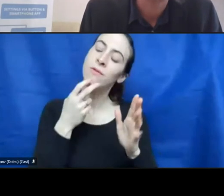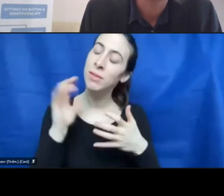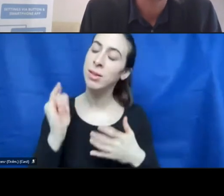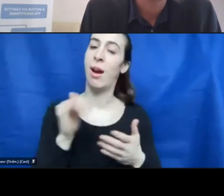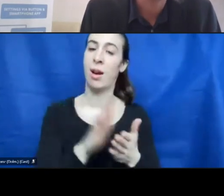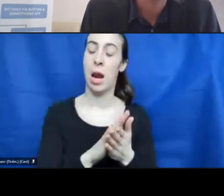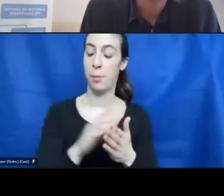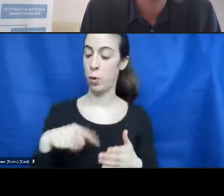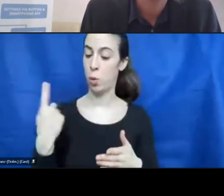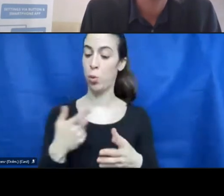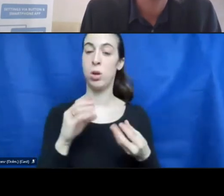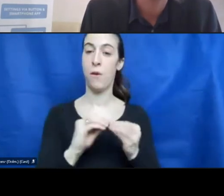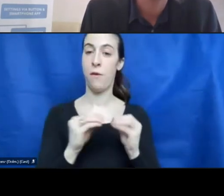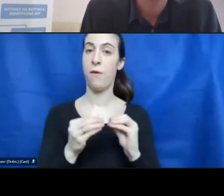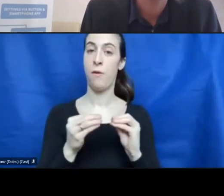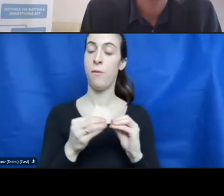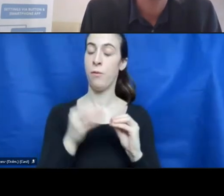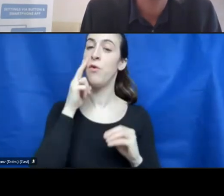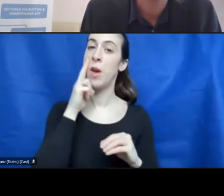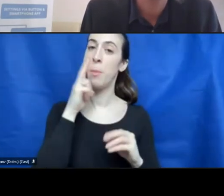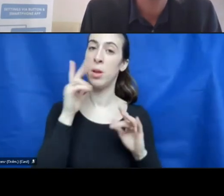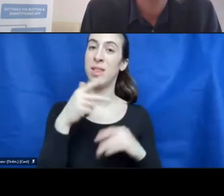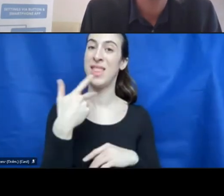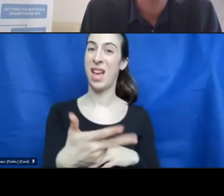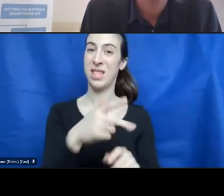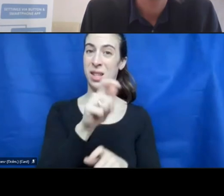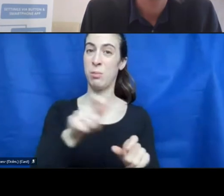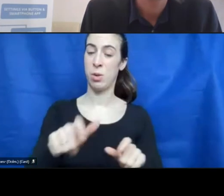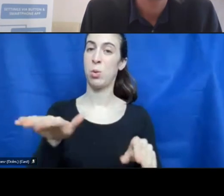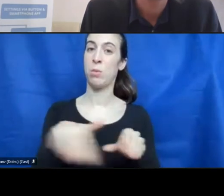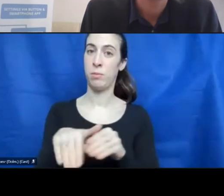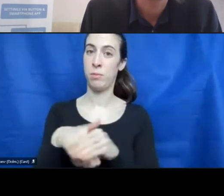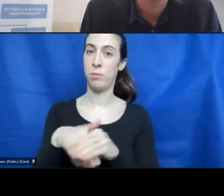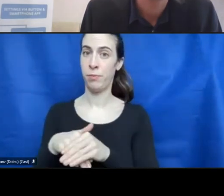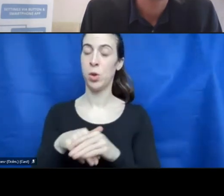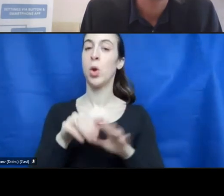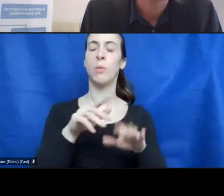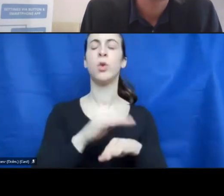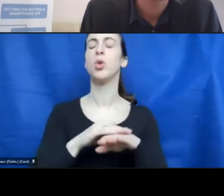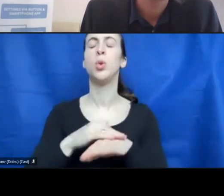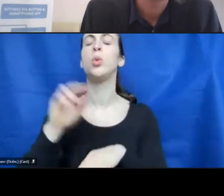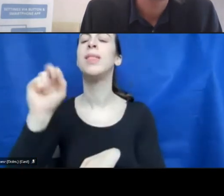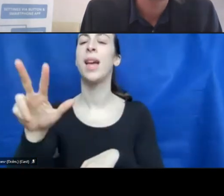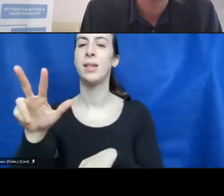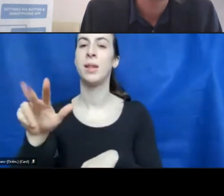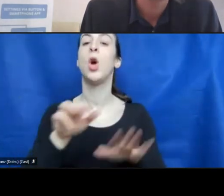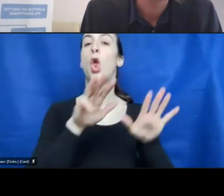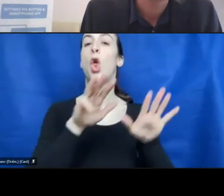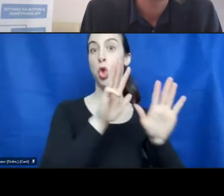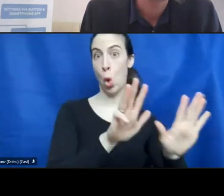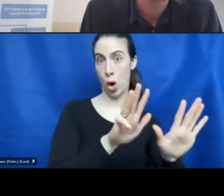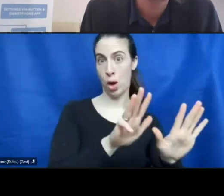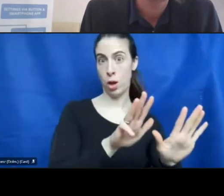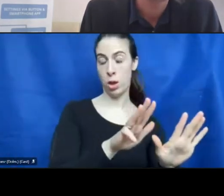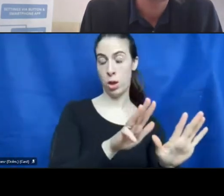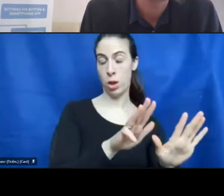business has 30 employees. Nine of them are visually impaired or blind. And